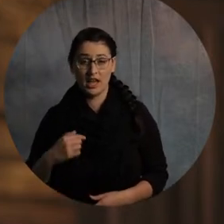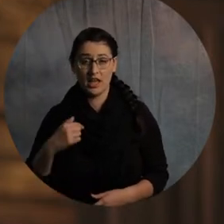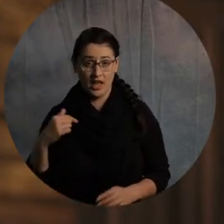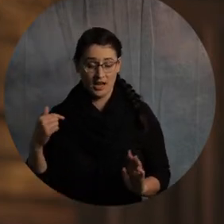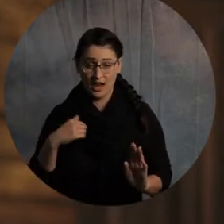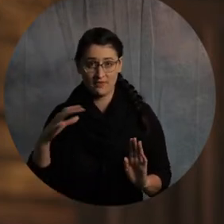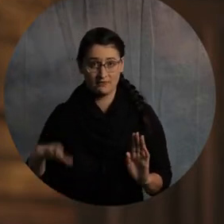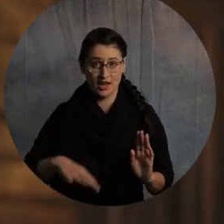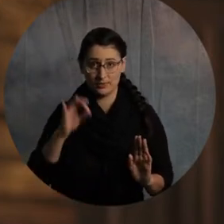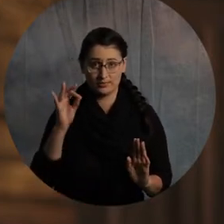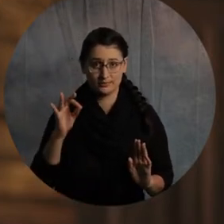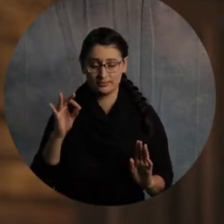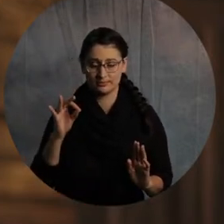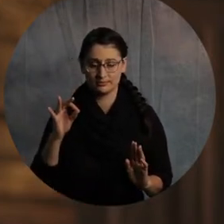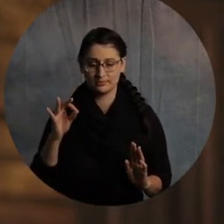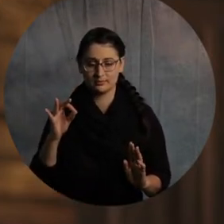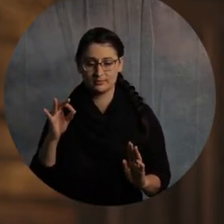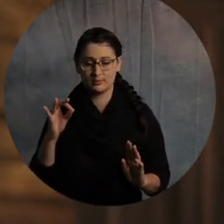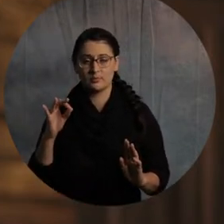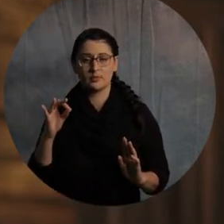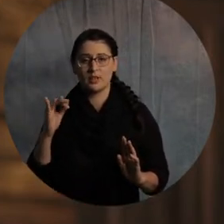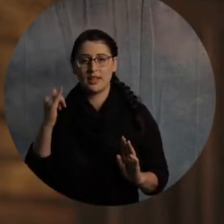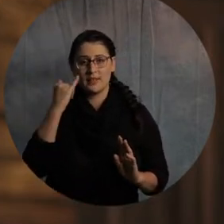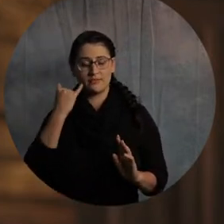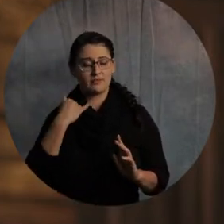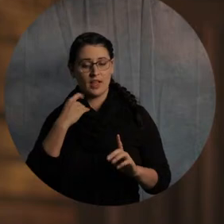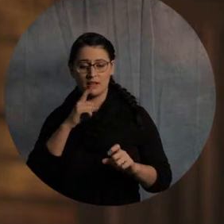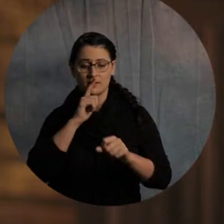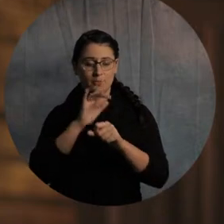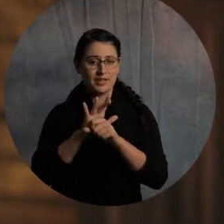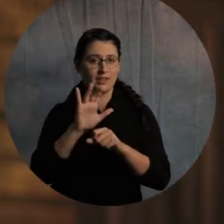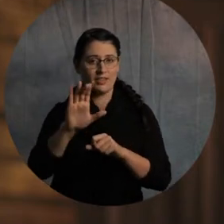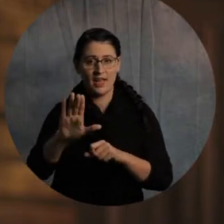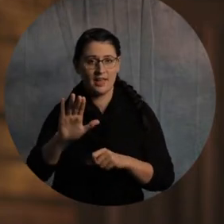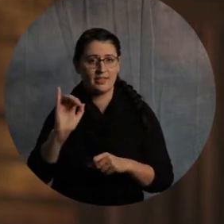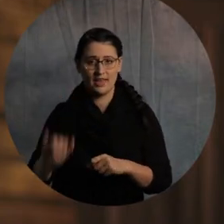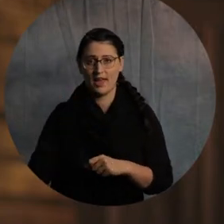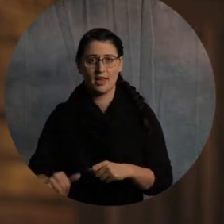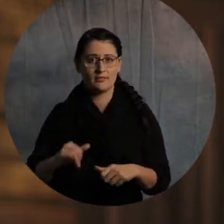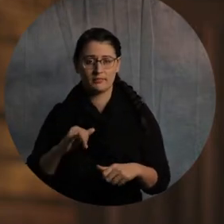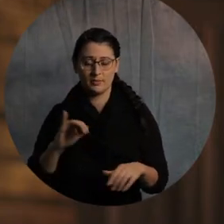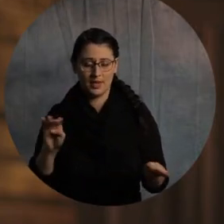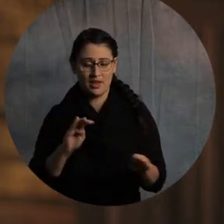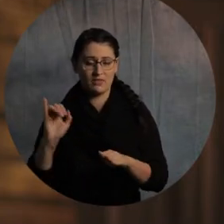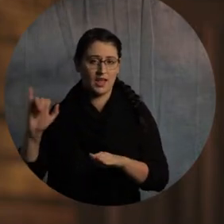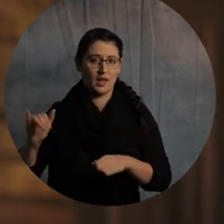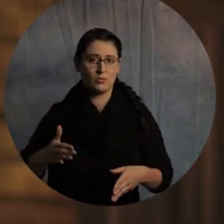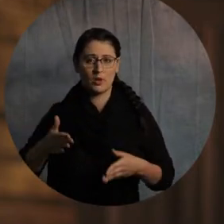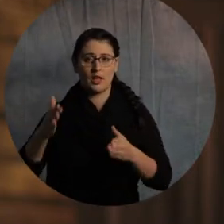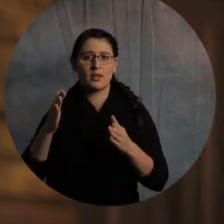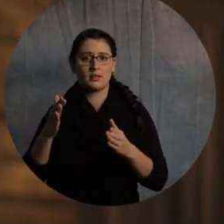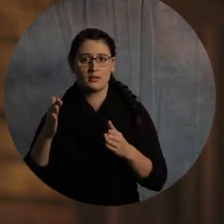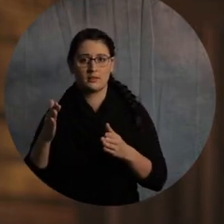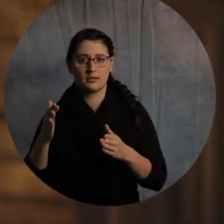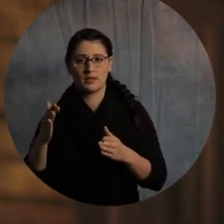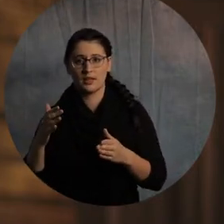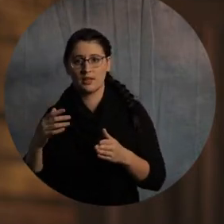time I stay committed to that conviction, when those relationships became clear that this is not someone I'm supposed